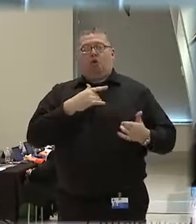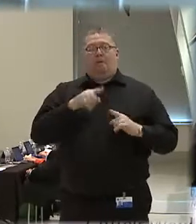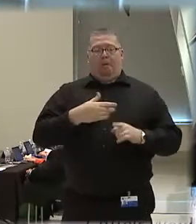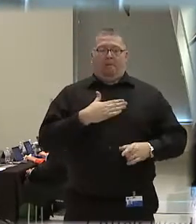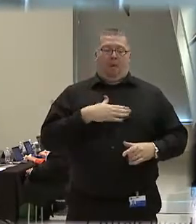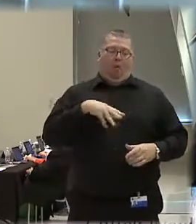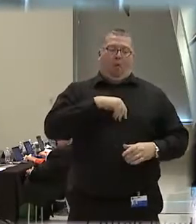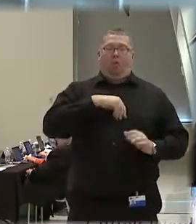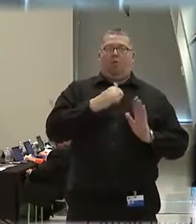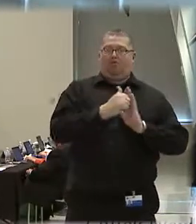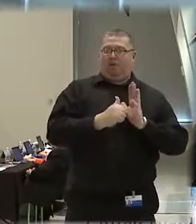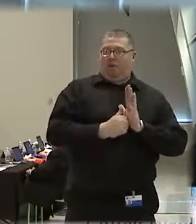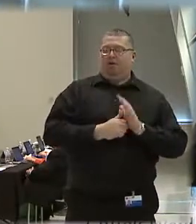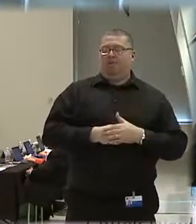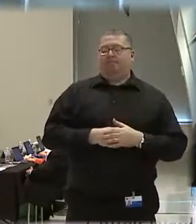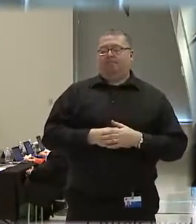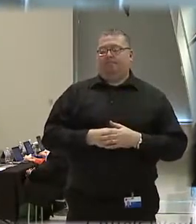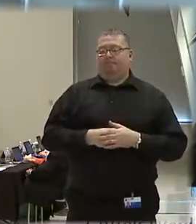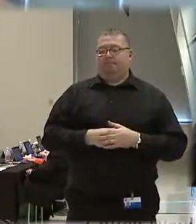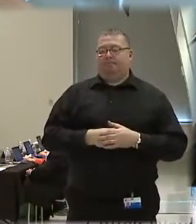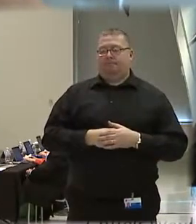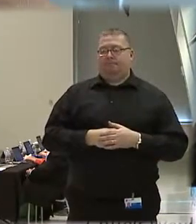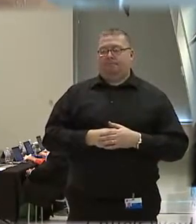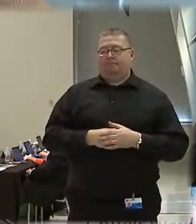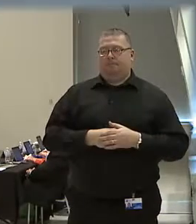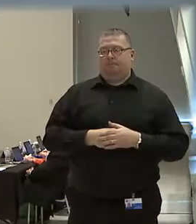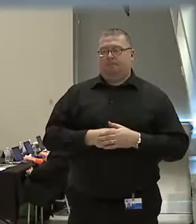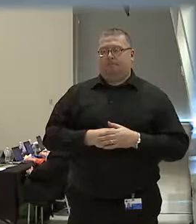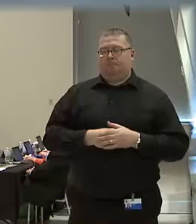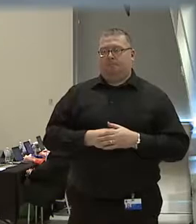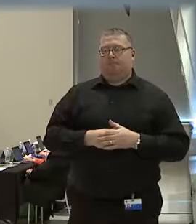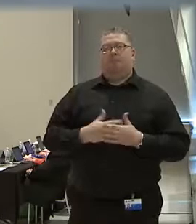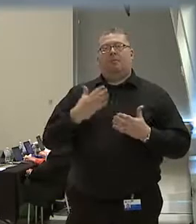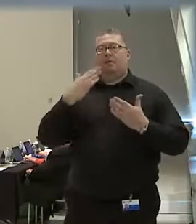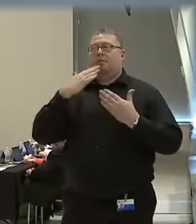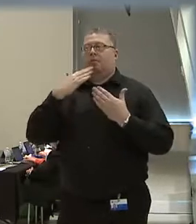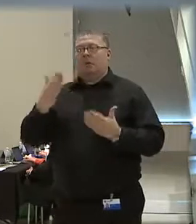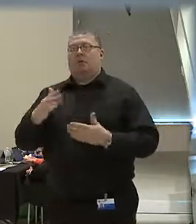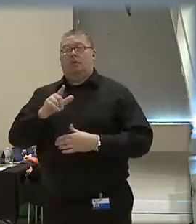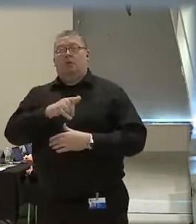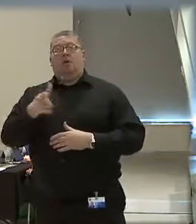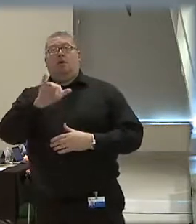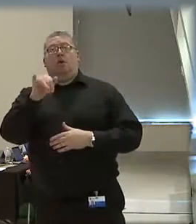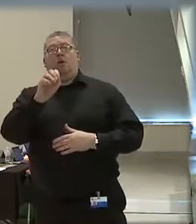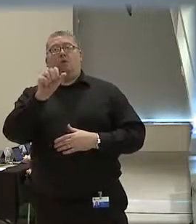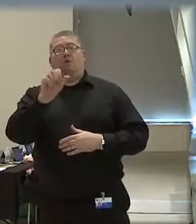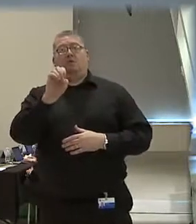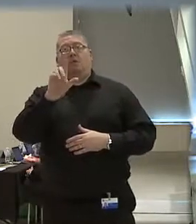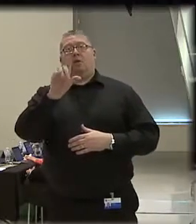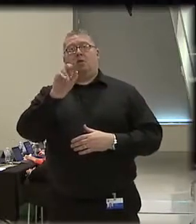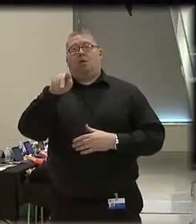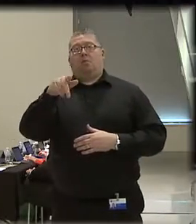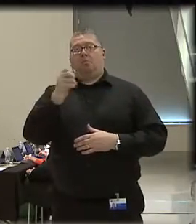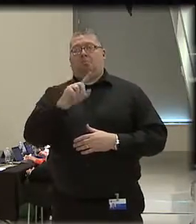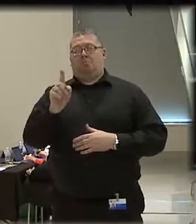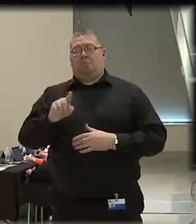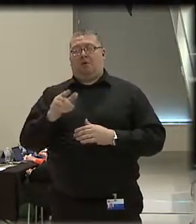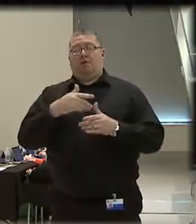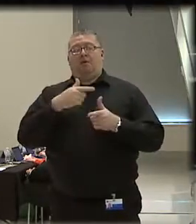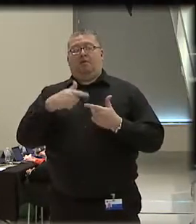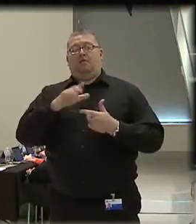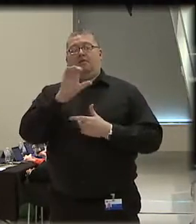own personal agendas. Well answered, sir. Thank you. Jose Lopez followed by Cedric Alexander.